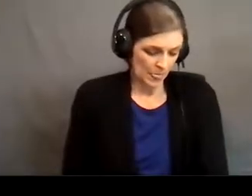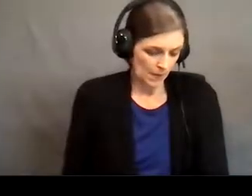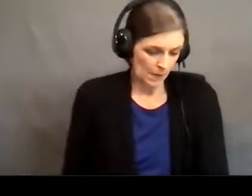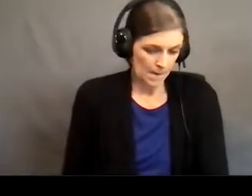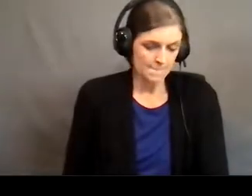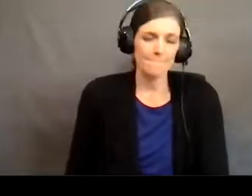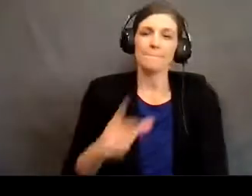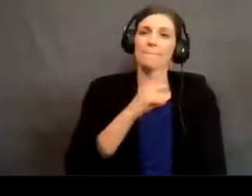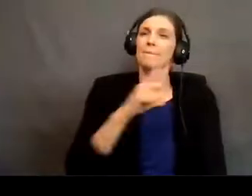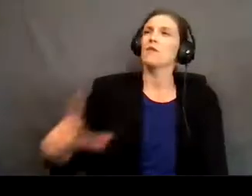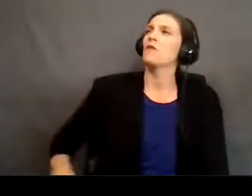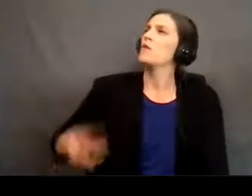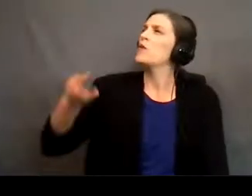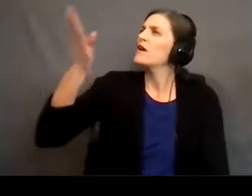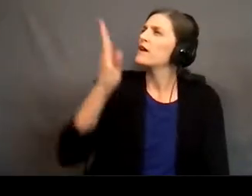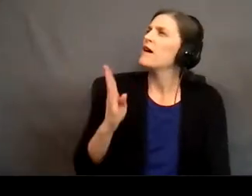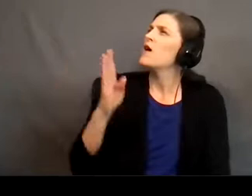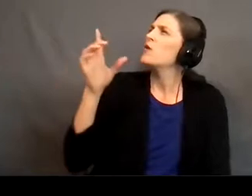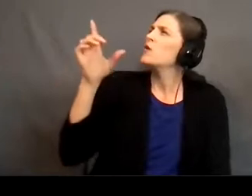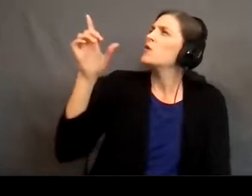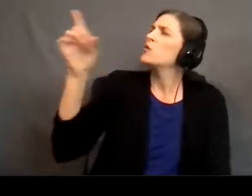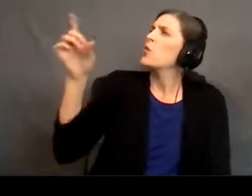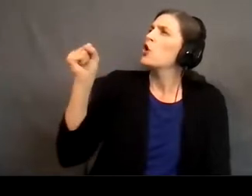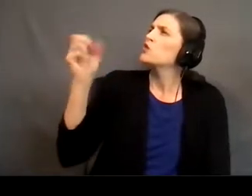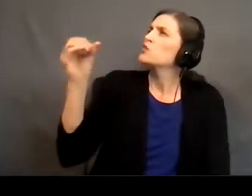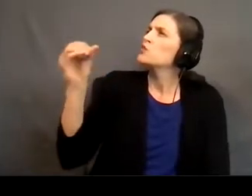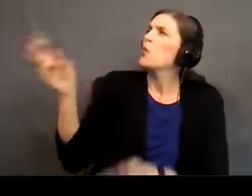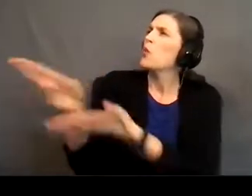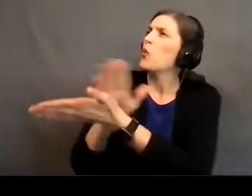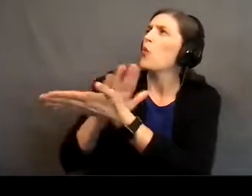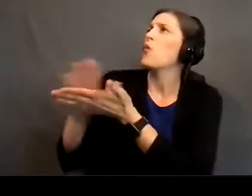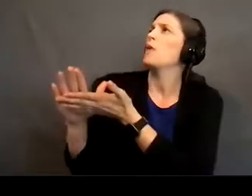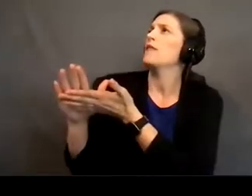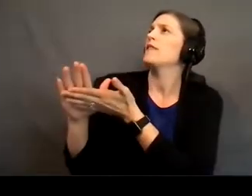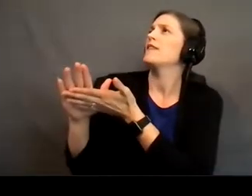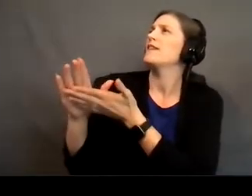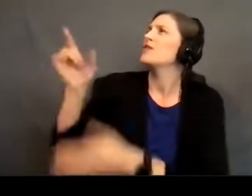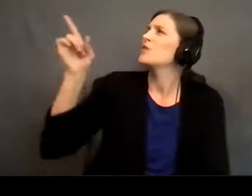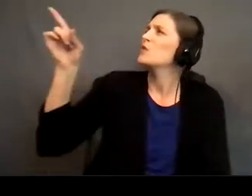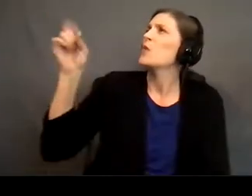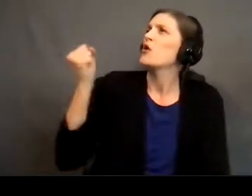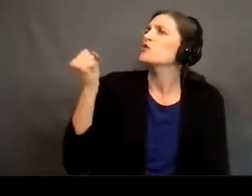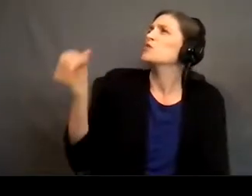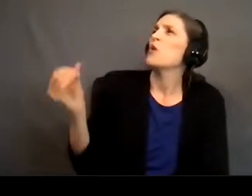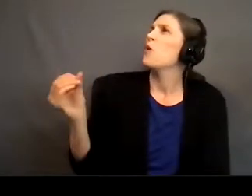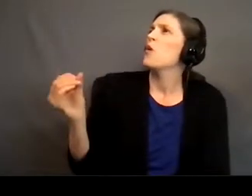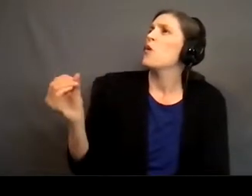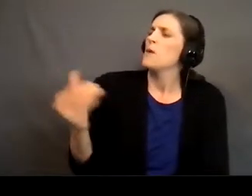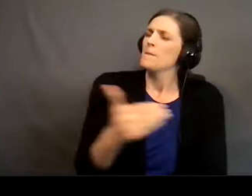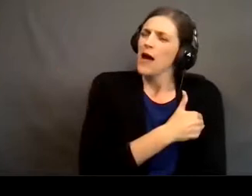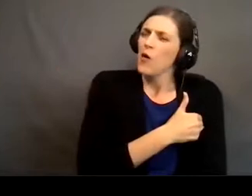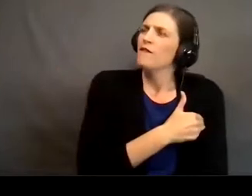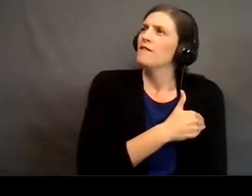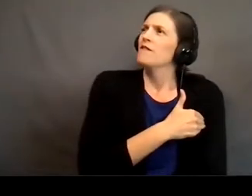Lord God you are so holy you are so powerful